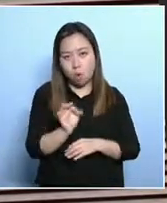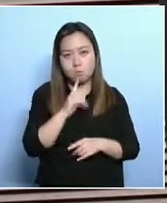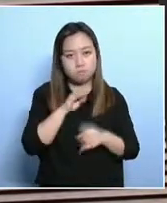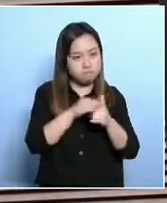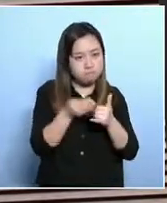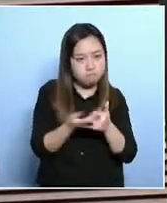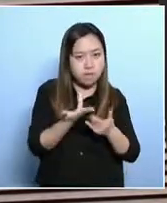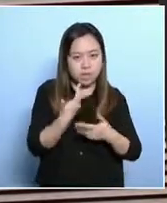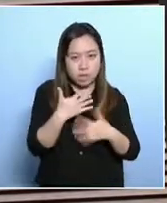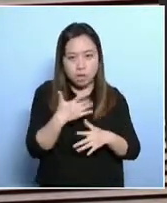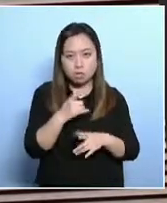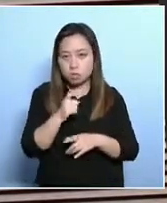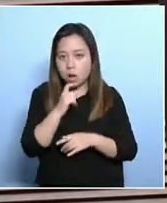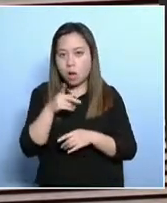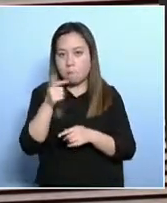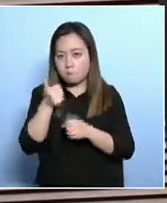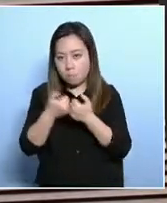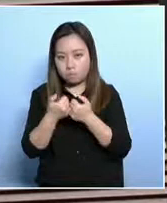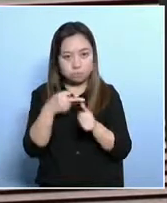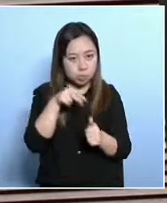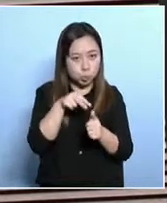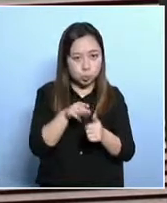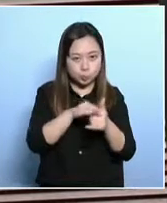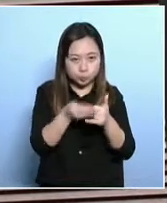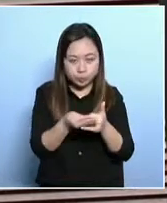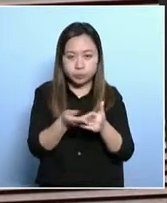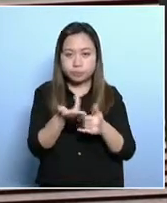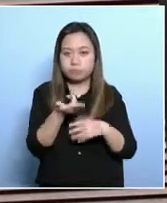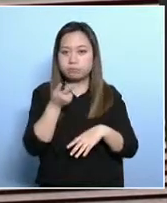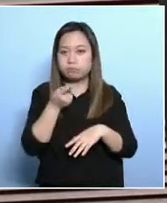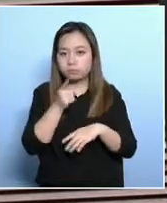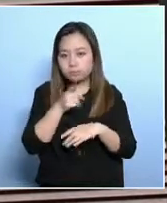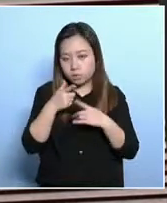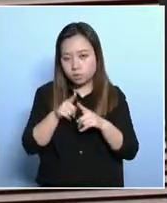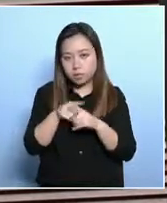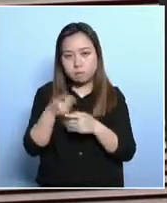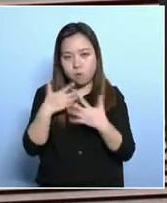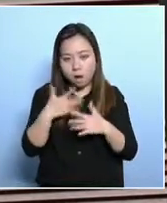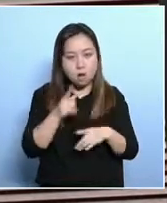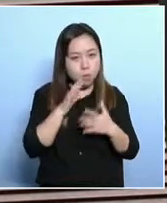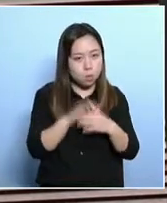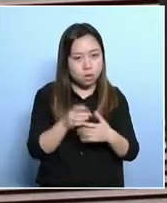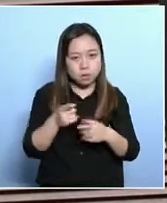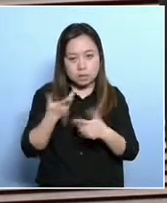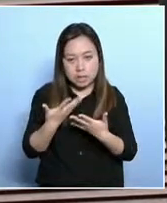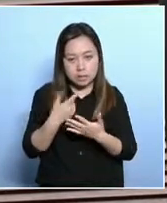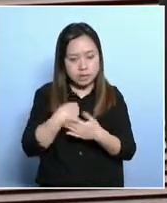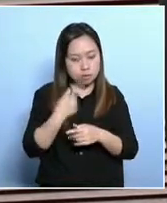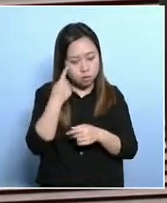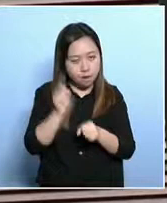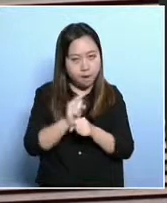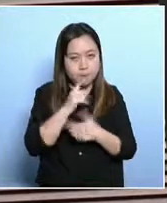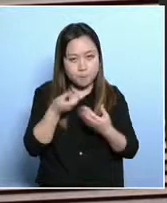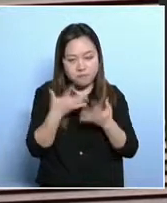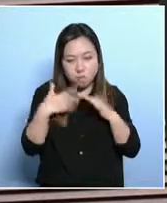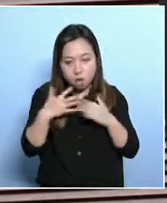we only have maternity leave and paternity leave. So the government should improve on its family